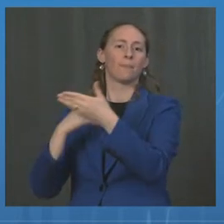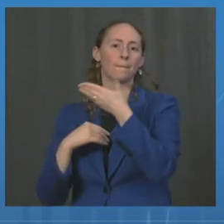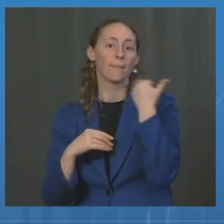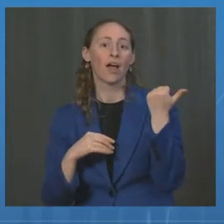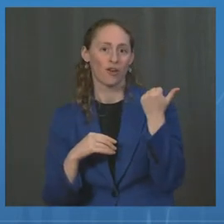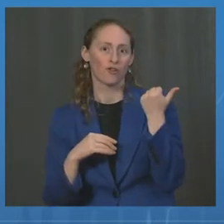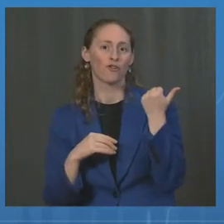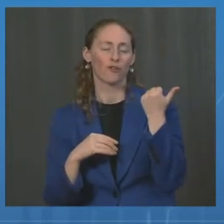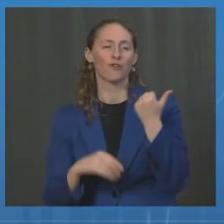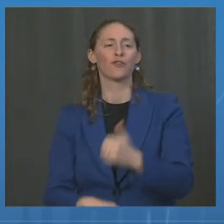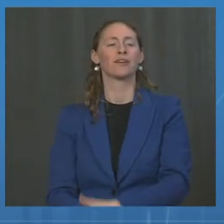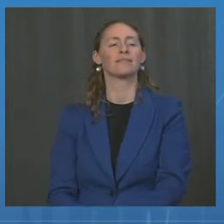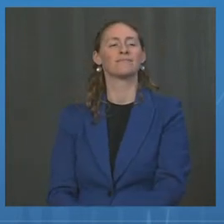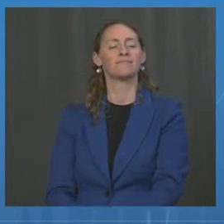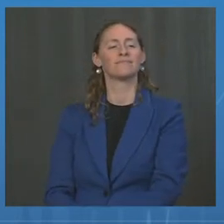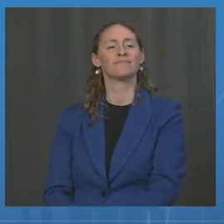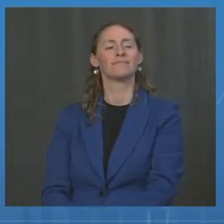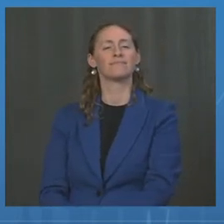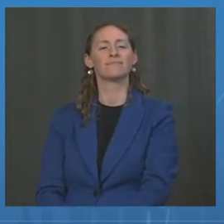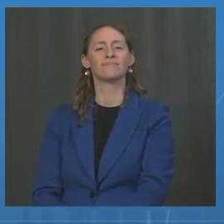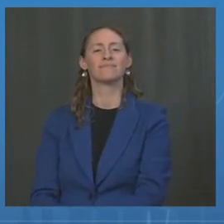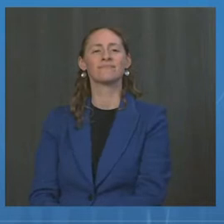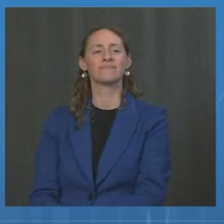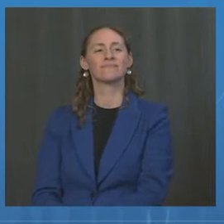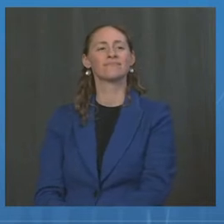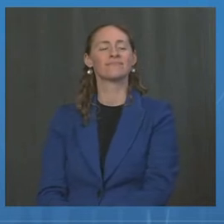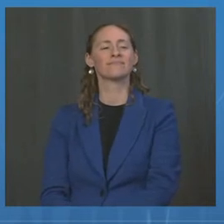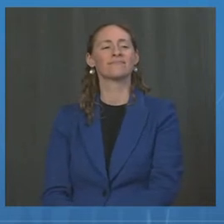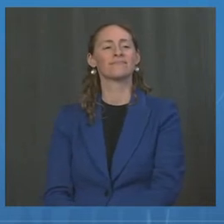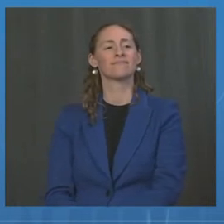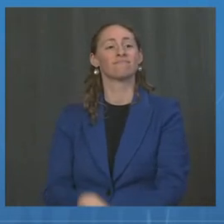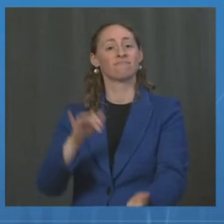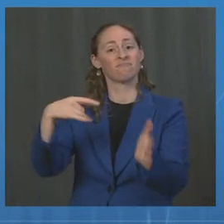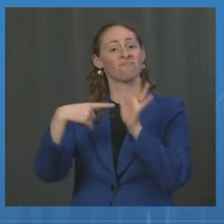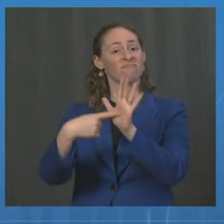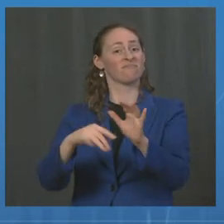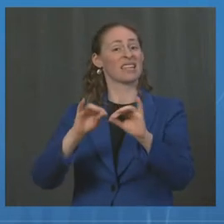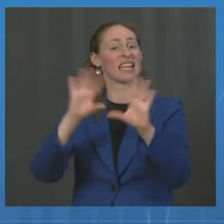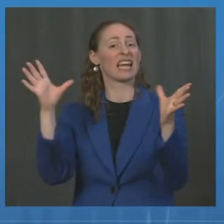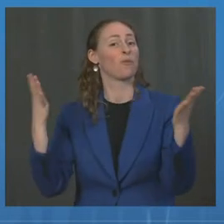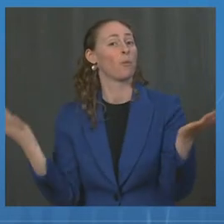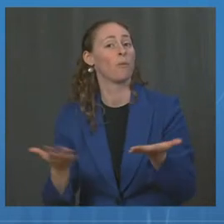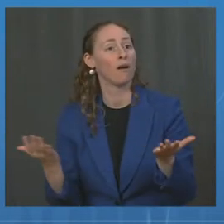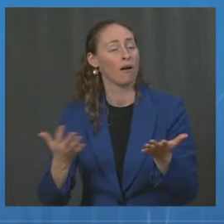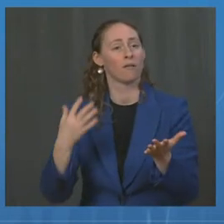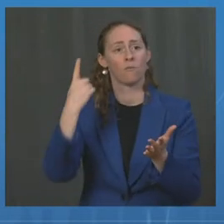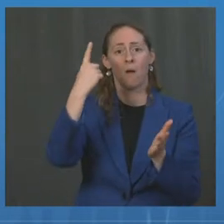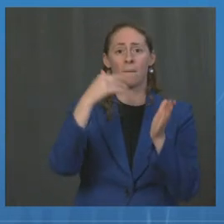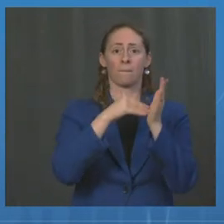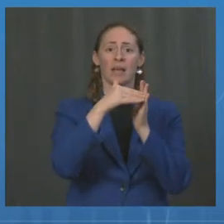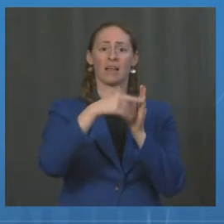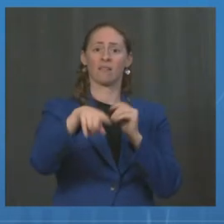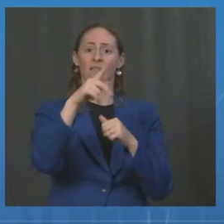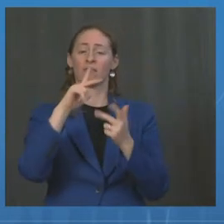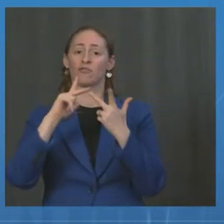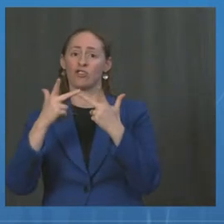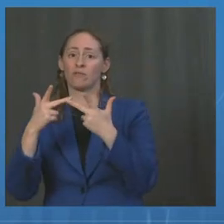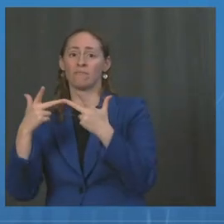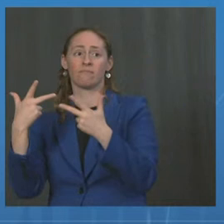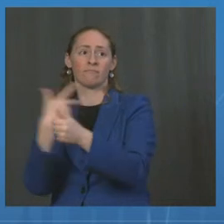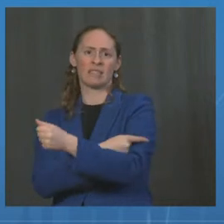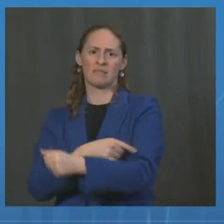that represents here about a million individuals who received their third dose. And if you look all the way on the right,